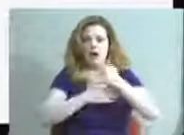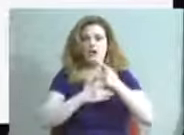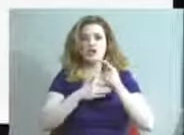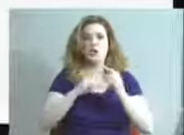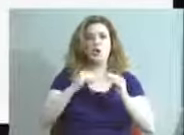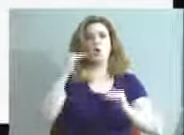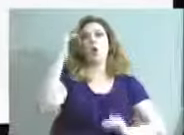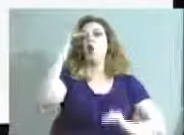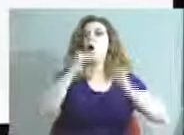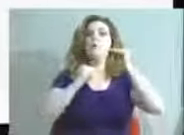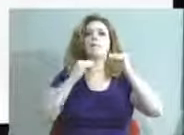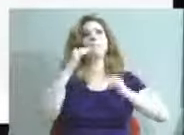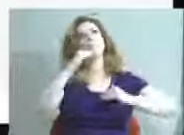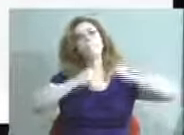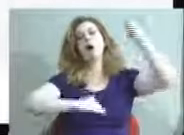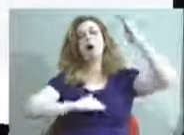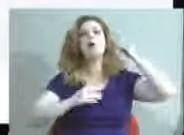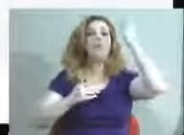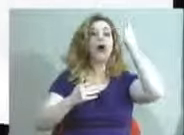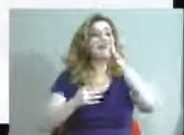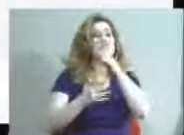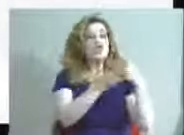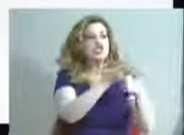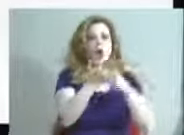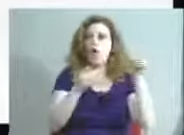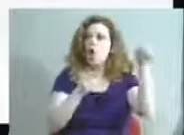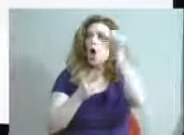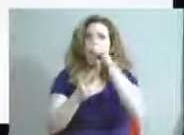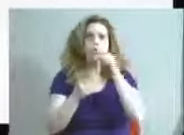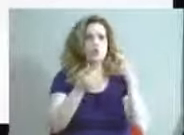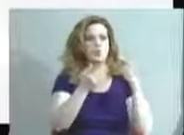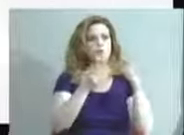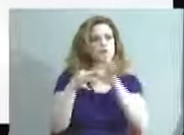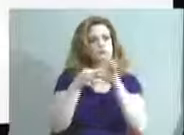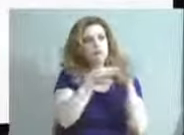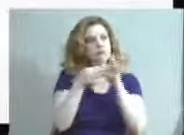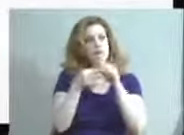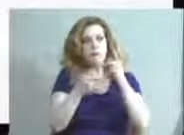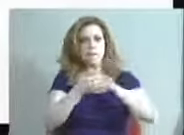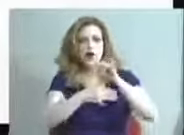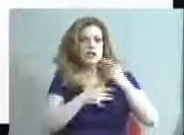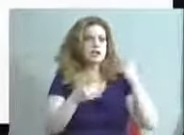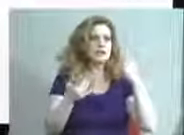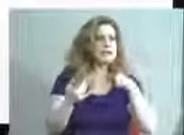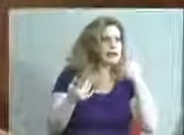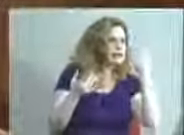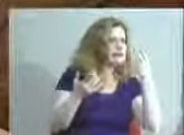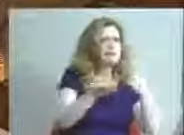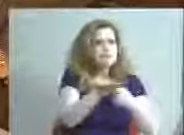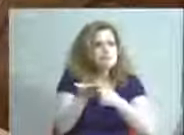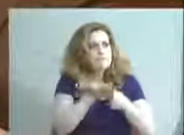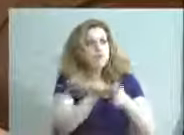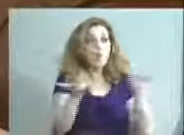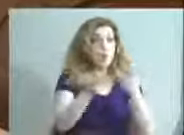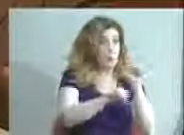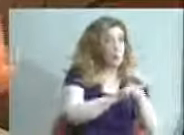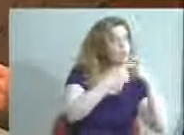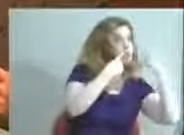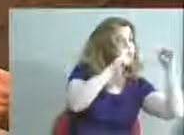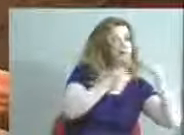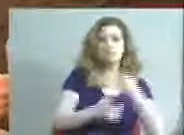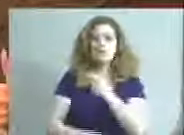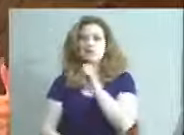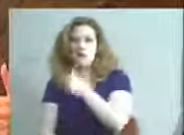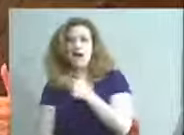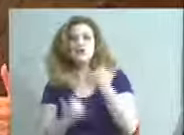because now they're talking to the pillars on the right and left of them and hearing what's working and what's not working. So we're able to build our